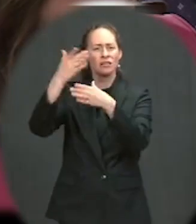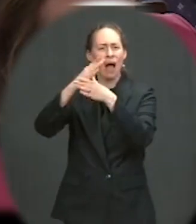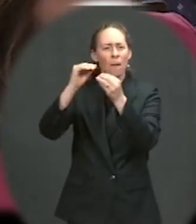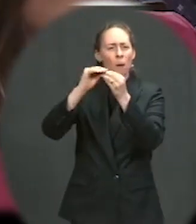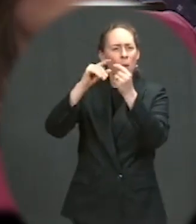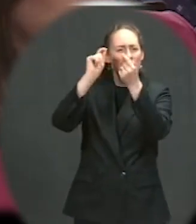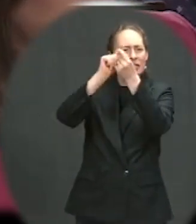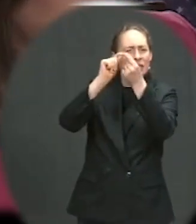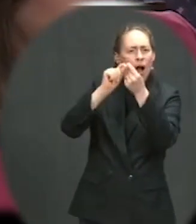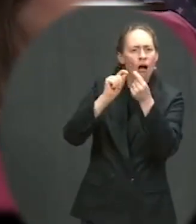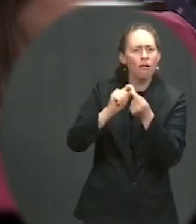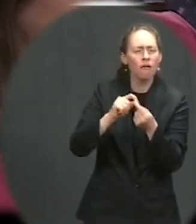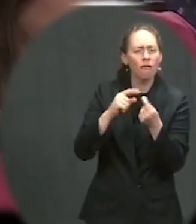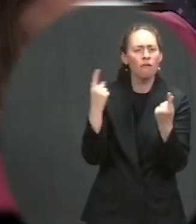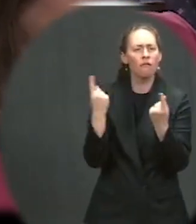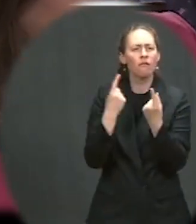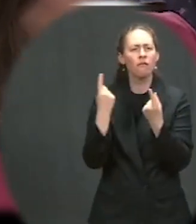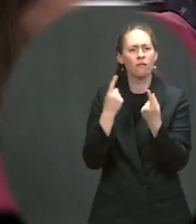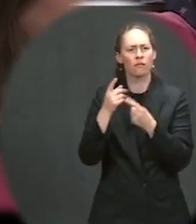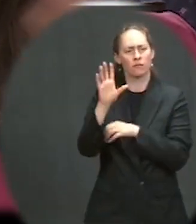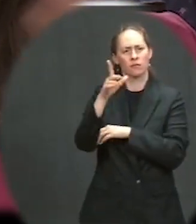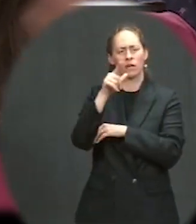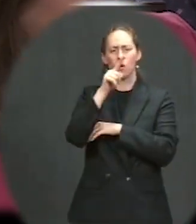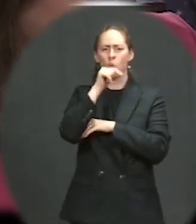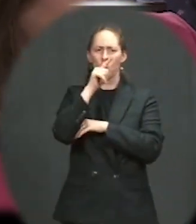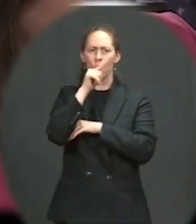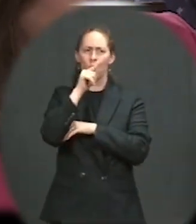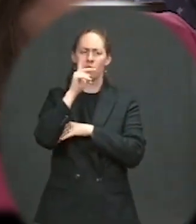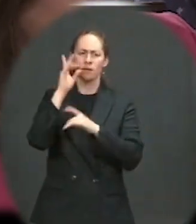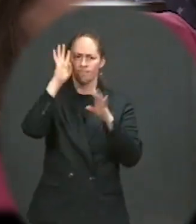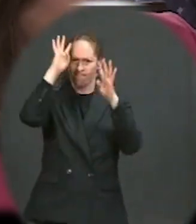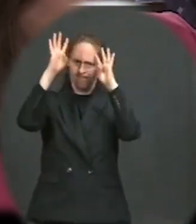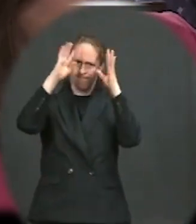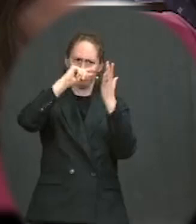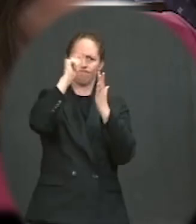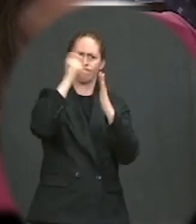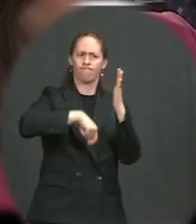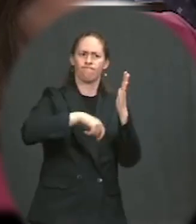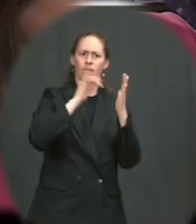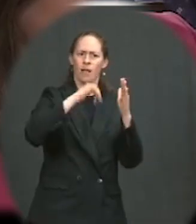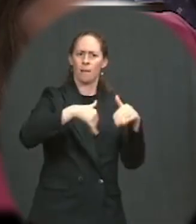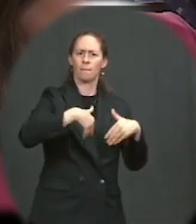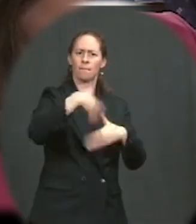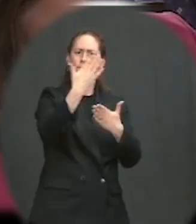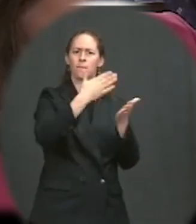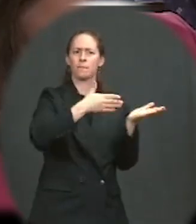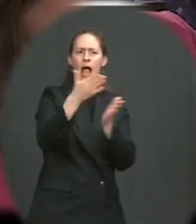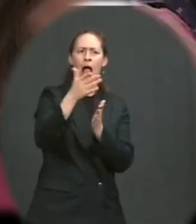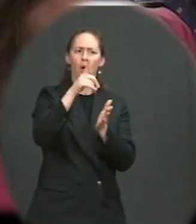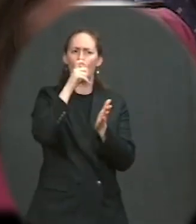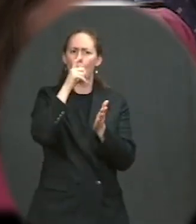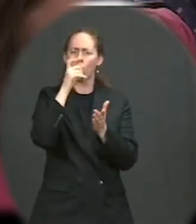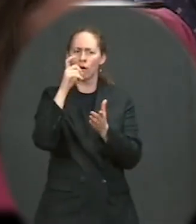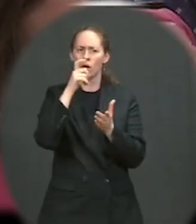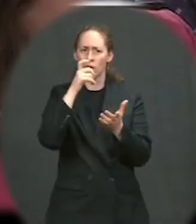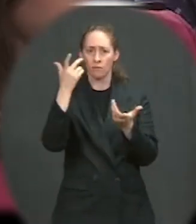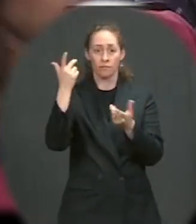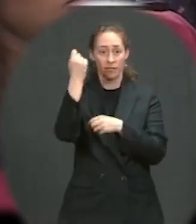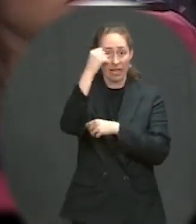president's crime plan. You know, was there input from various activists, perhaps from the Floyd family?